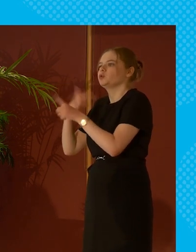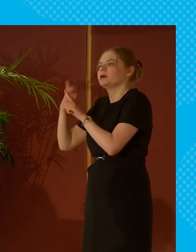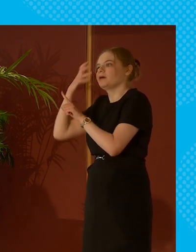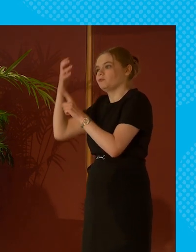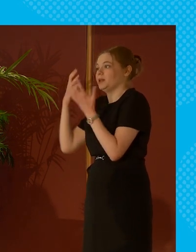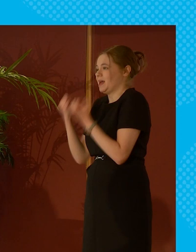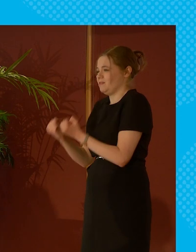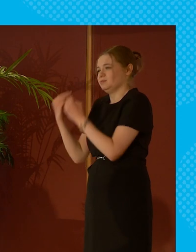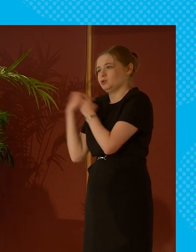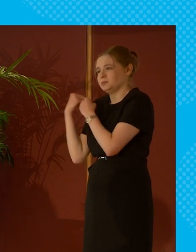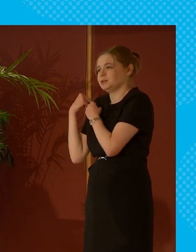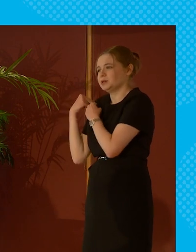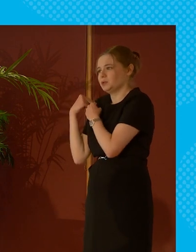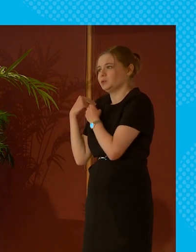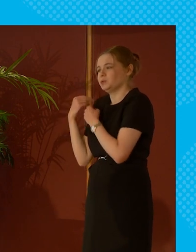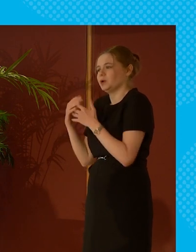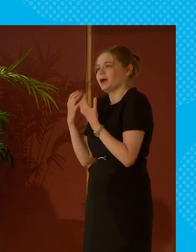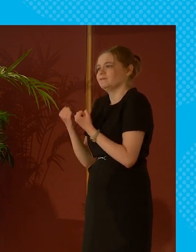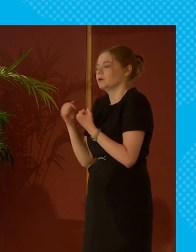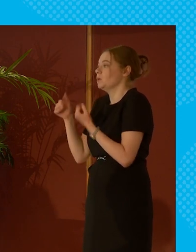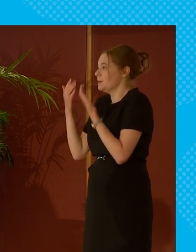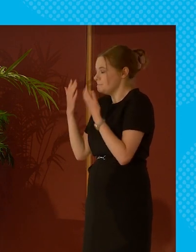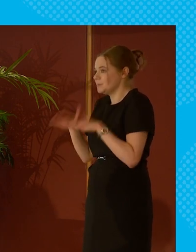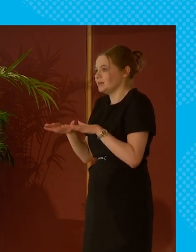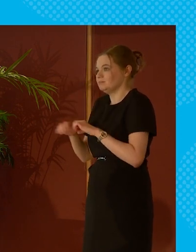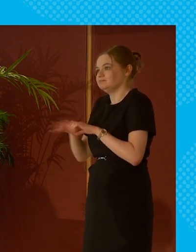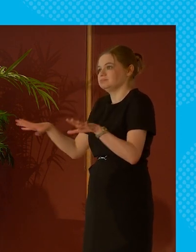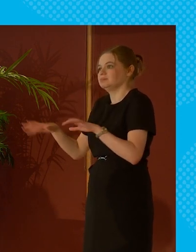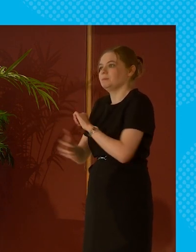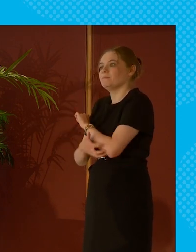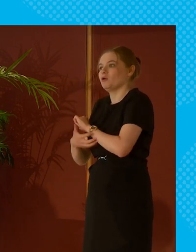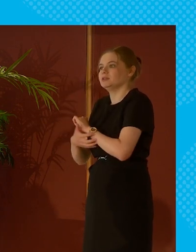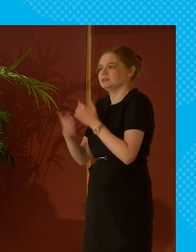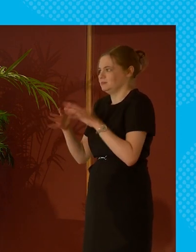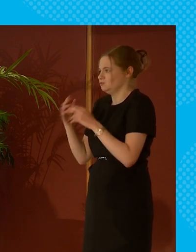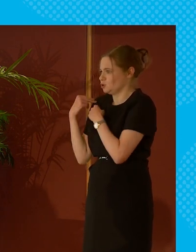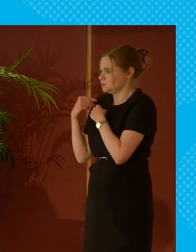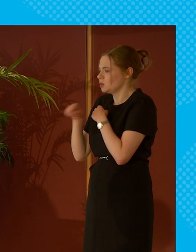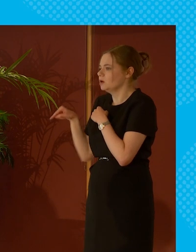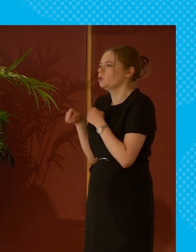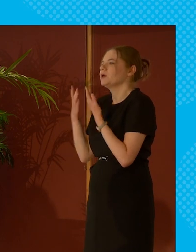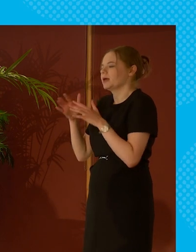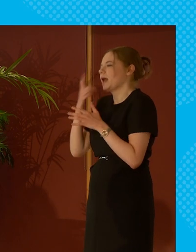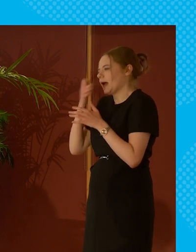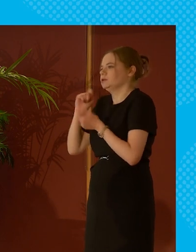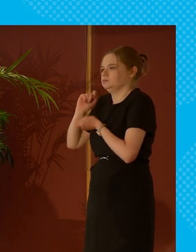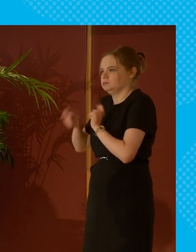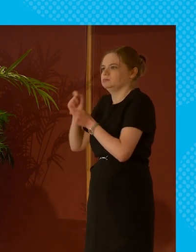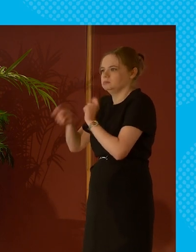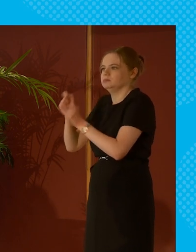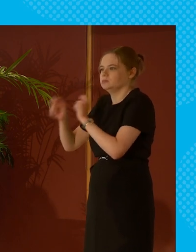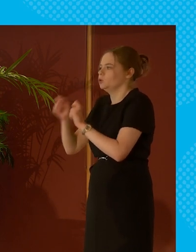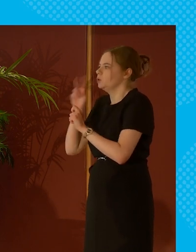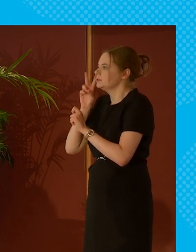for this and a massive responsibility for causing a lot of the poverty we see today but we can change what we've seen with pensioners over time we